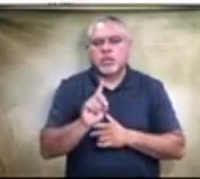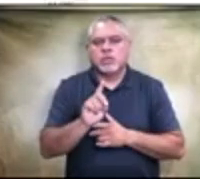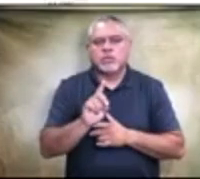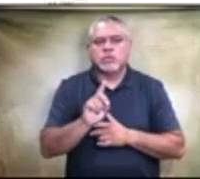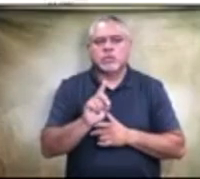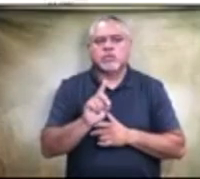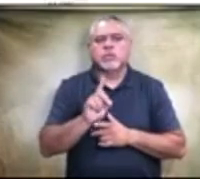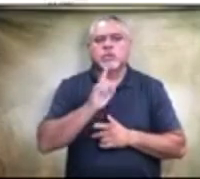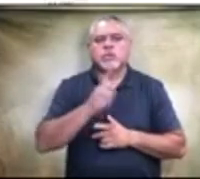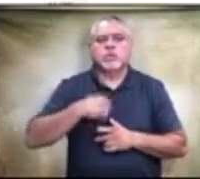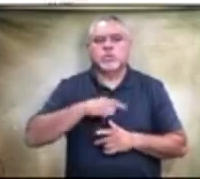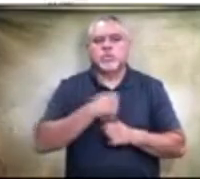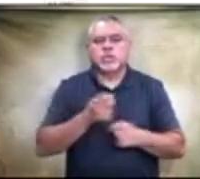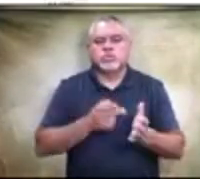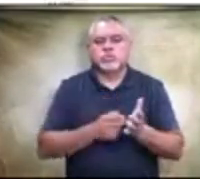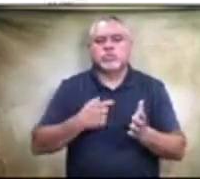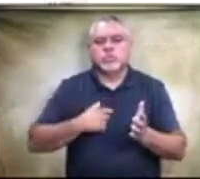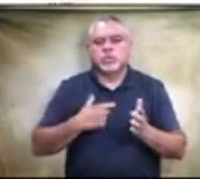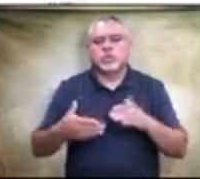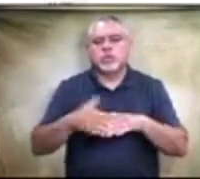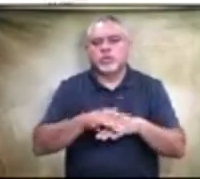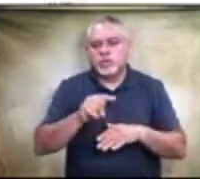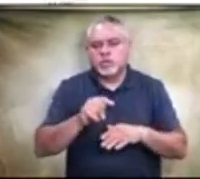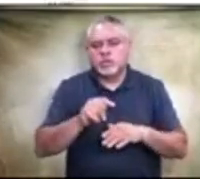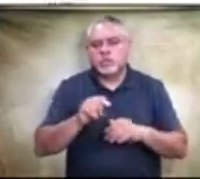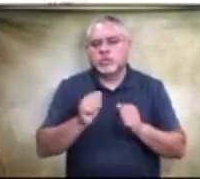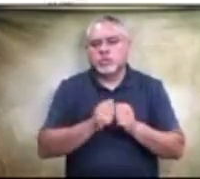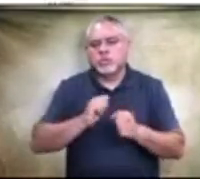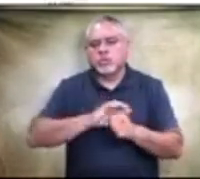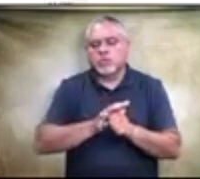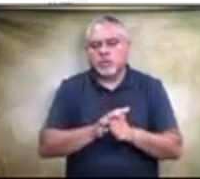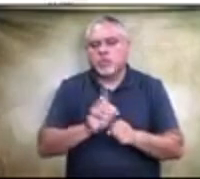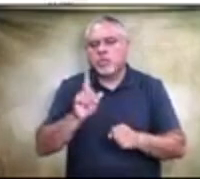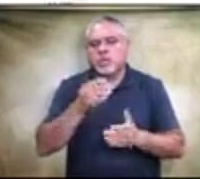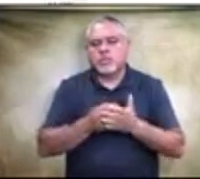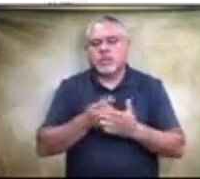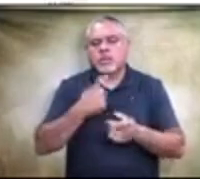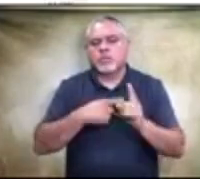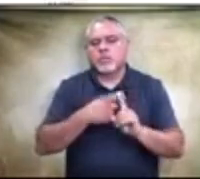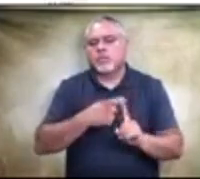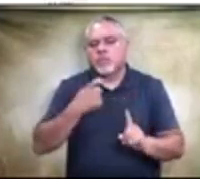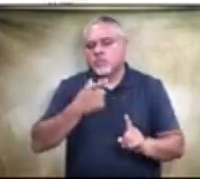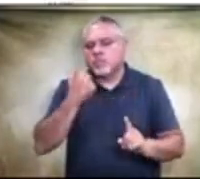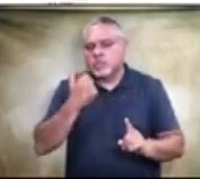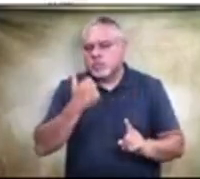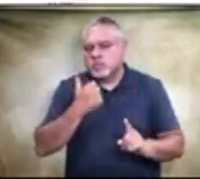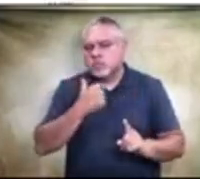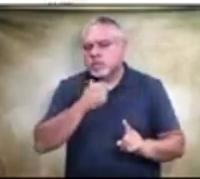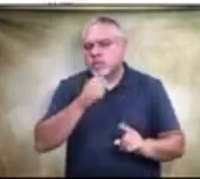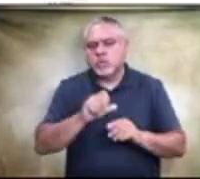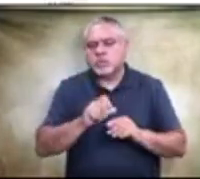making sure that we're coding it for COVID? And where's that money coming from? Since that wasn't originally allocated for